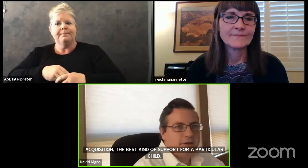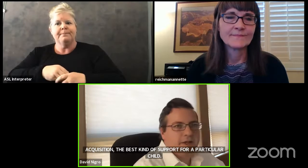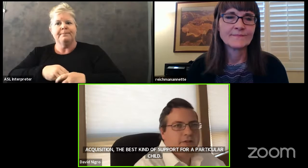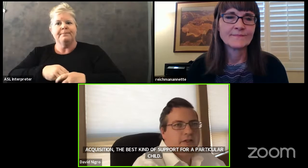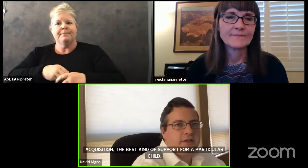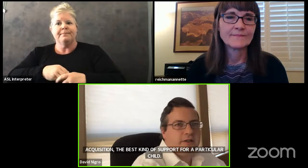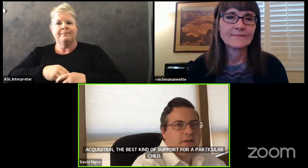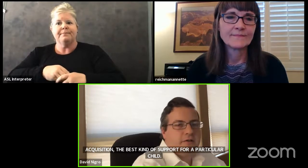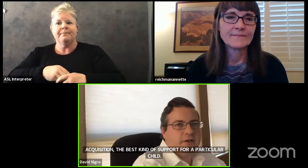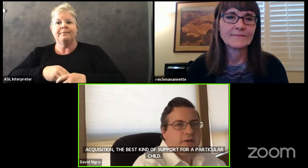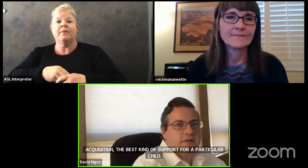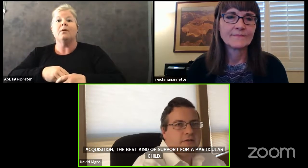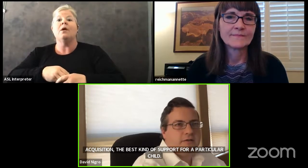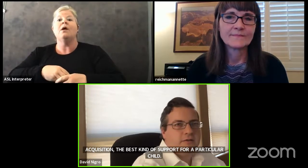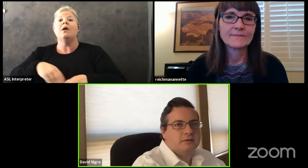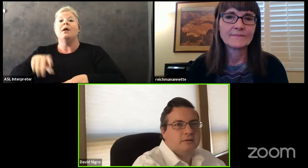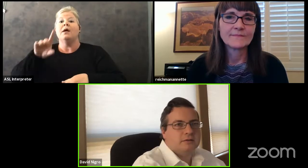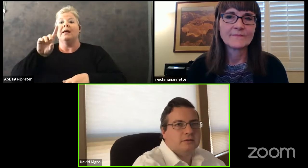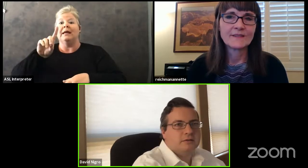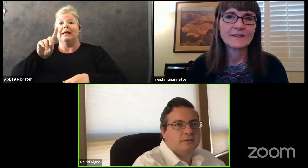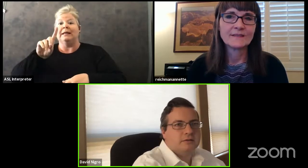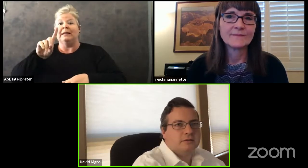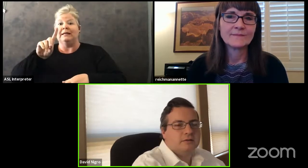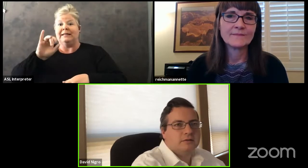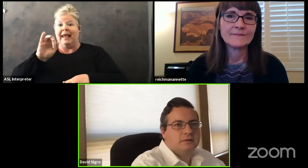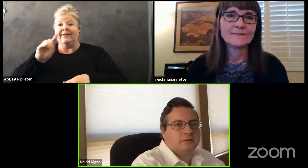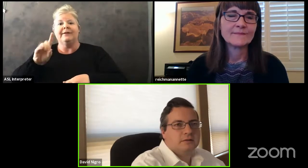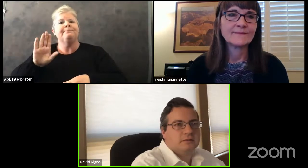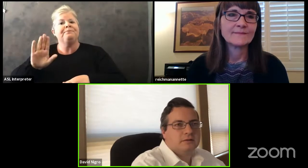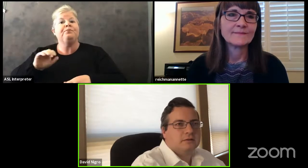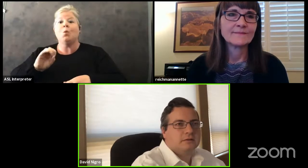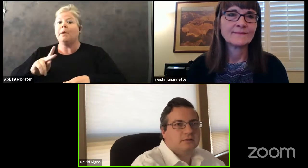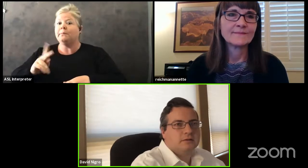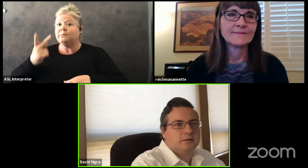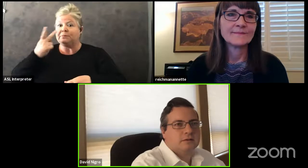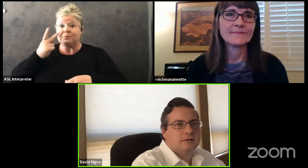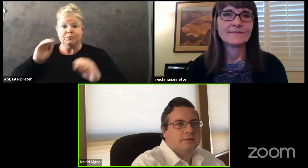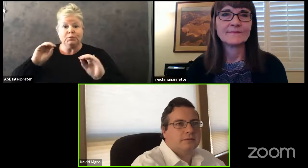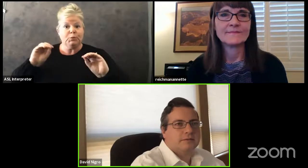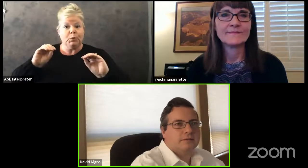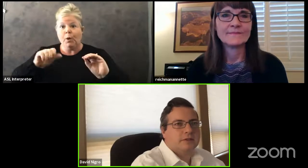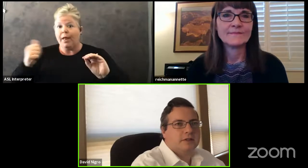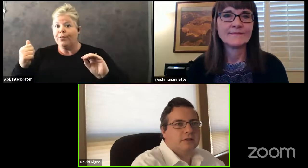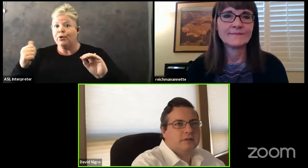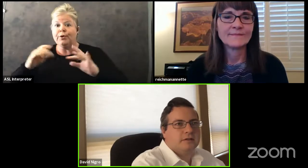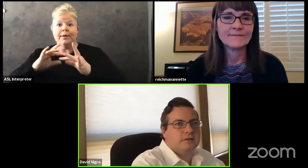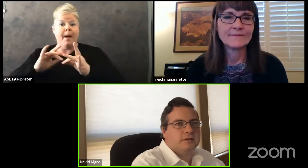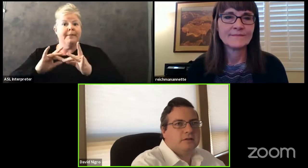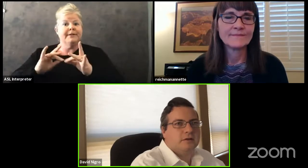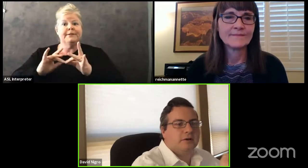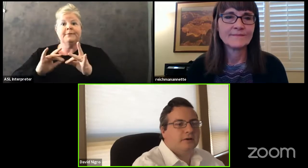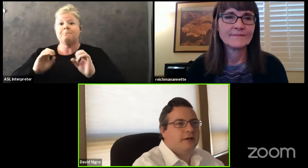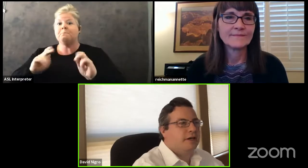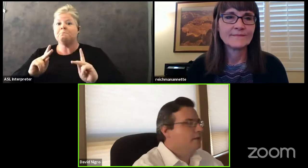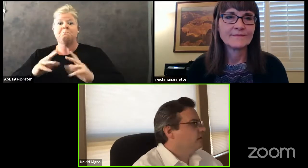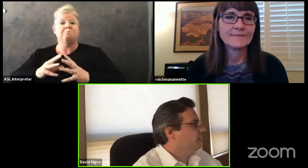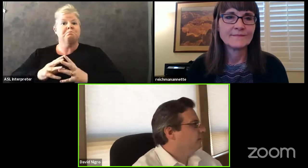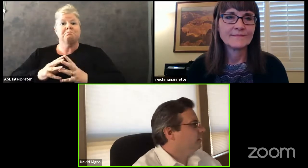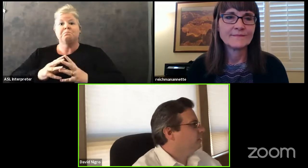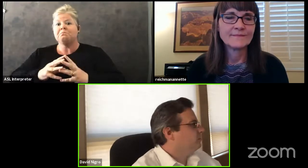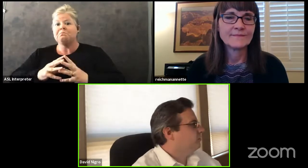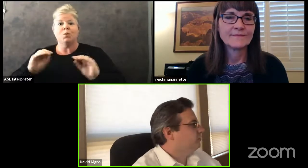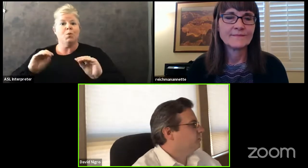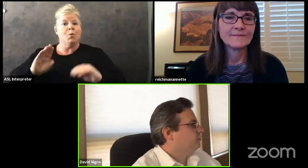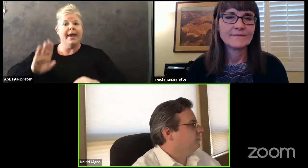Okay. Okay. Seeing no other, seeing no other hands.